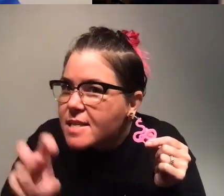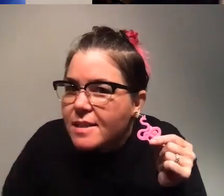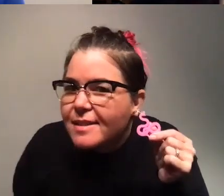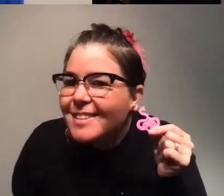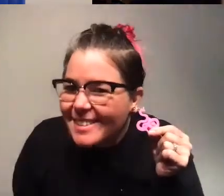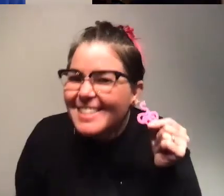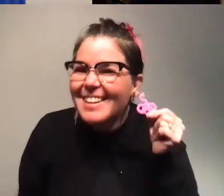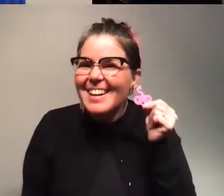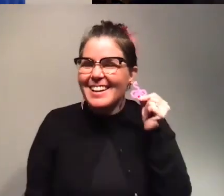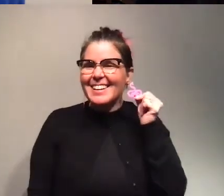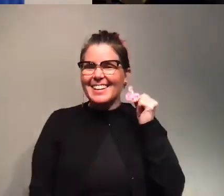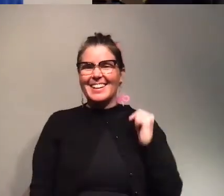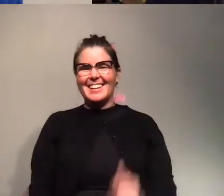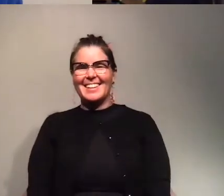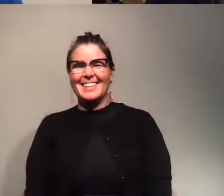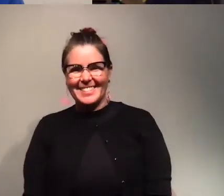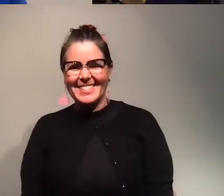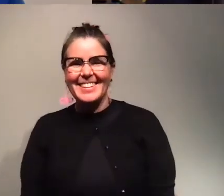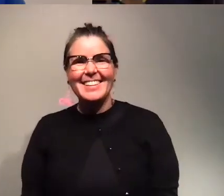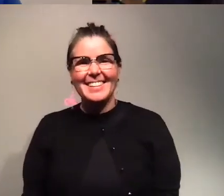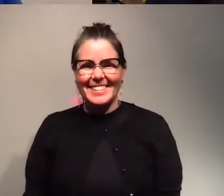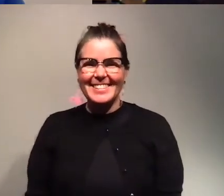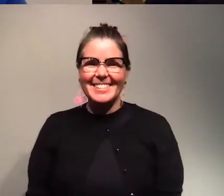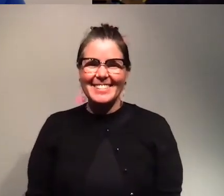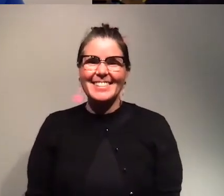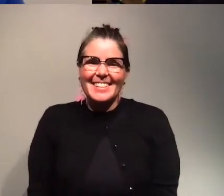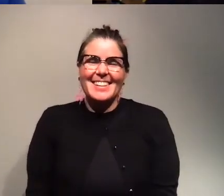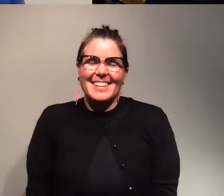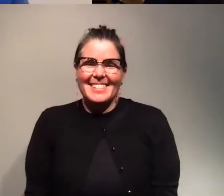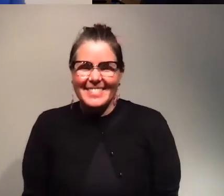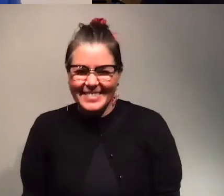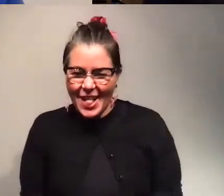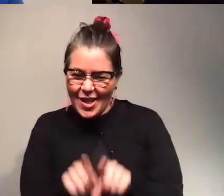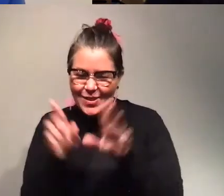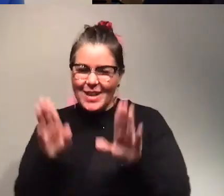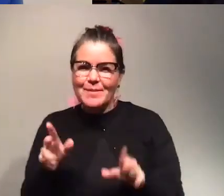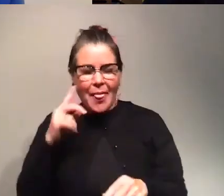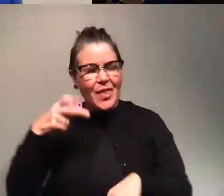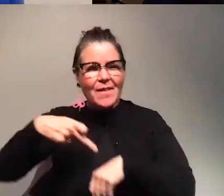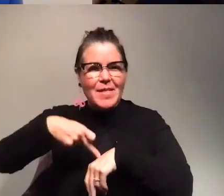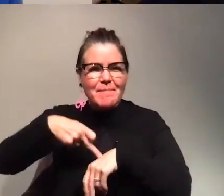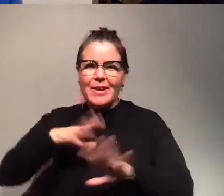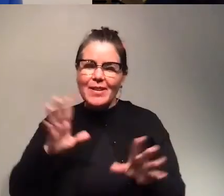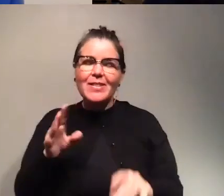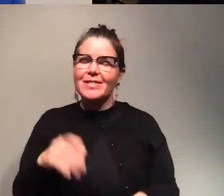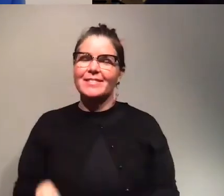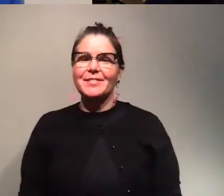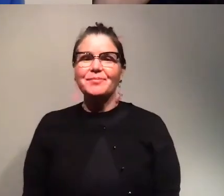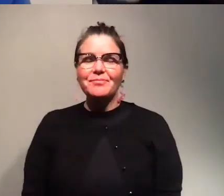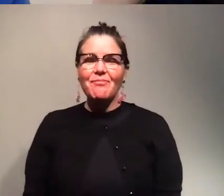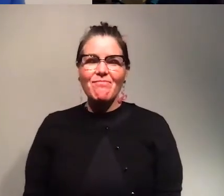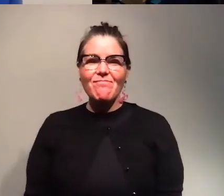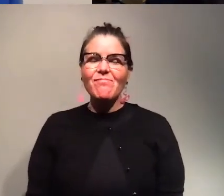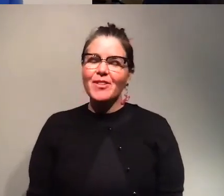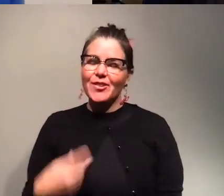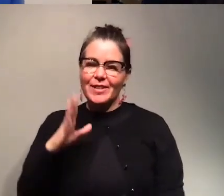wow okay well that's also awesome i just saw something pink and assume flamingo silly mate uh but they